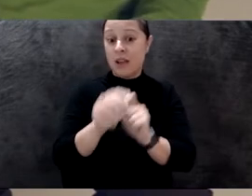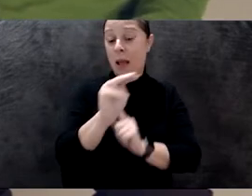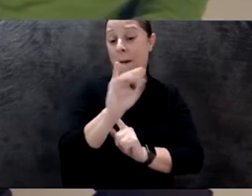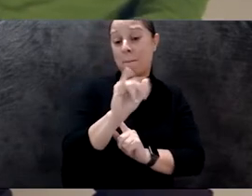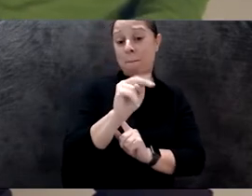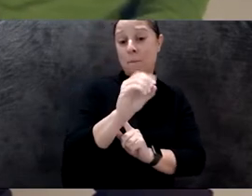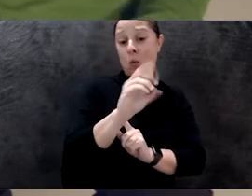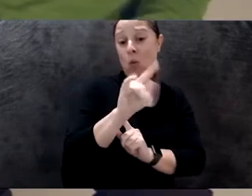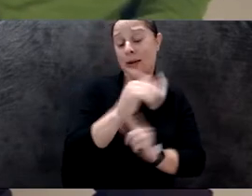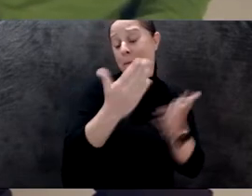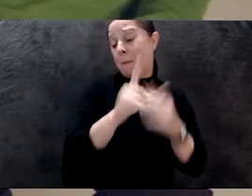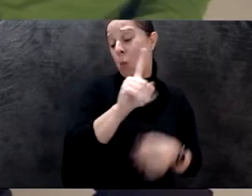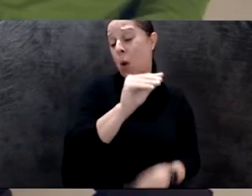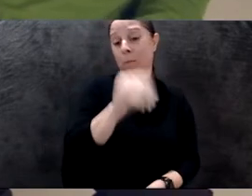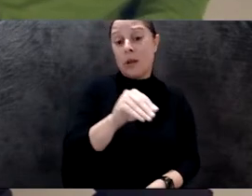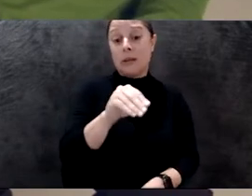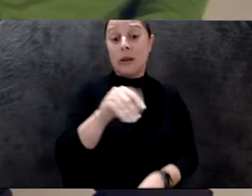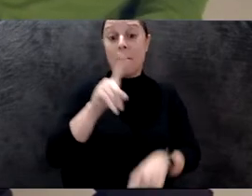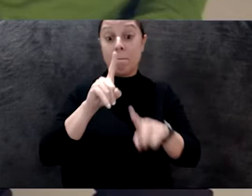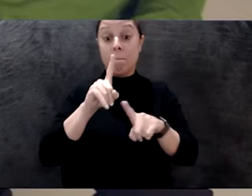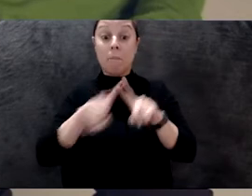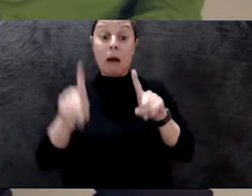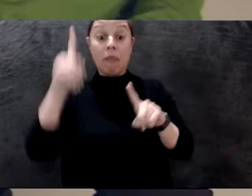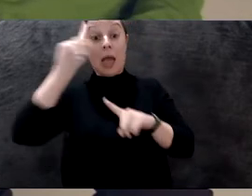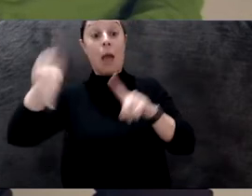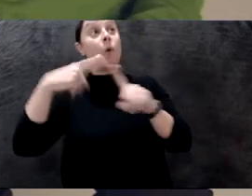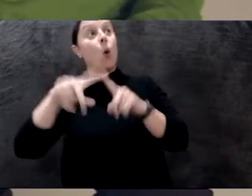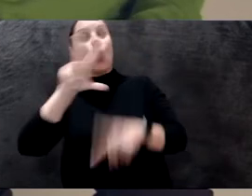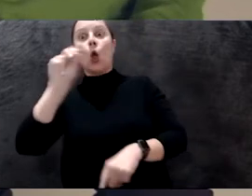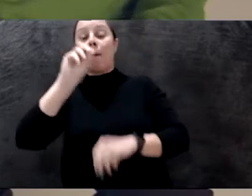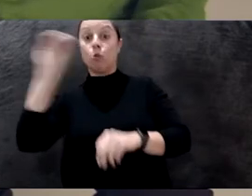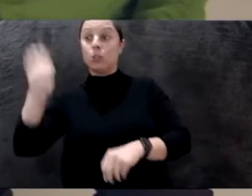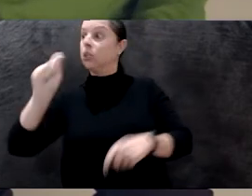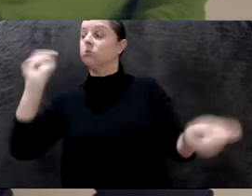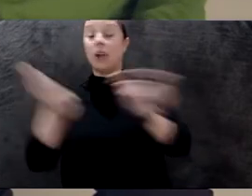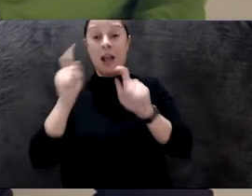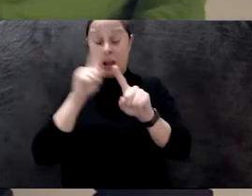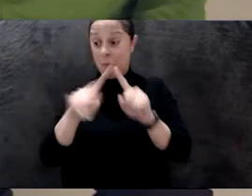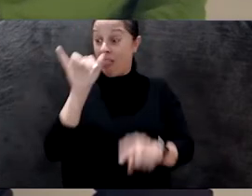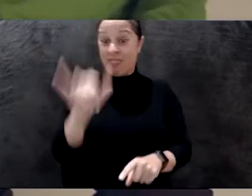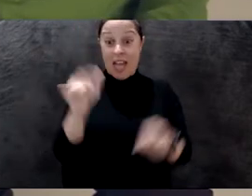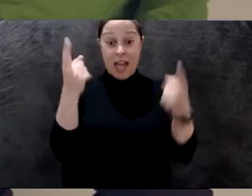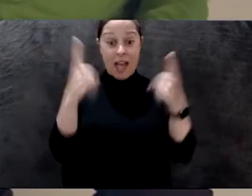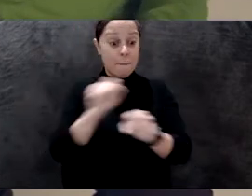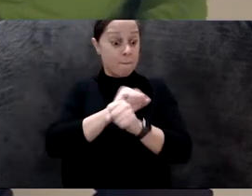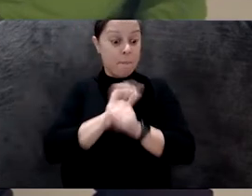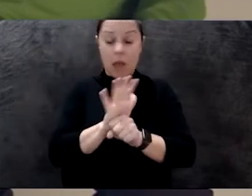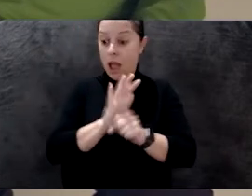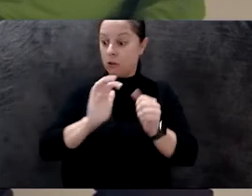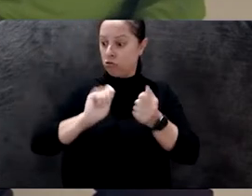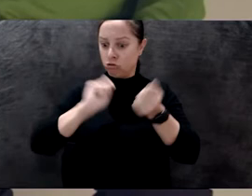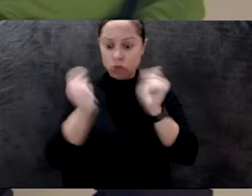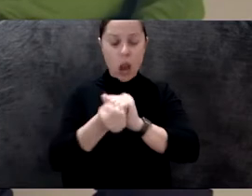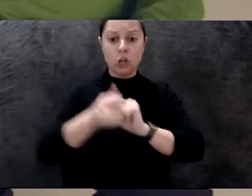this means that change of habit have really shift the ability, you know, how the earth vibrate. And this means the first, somehow,